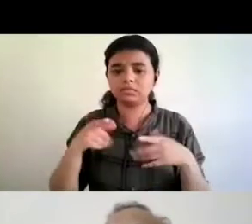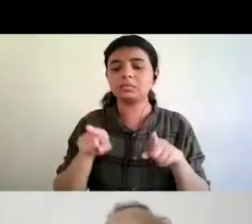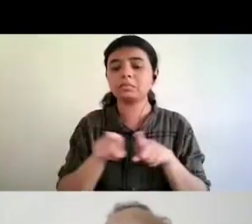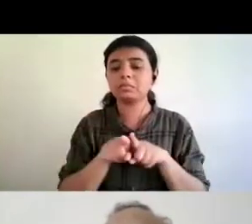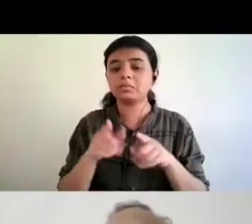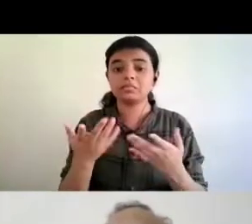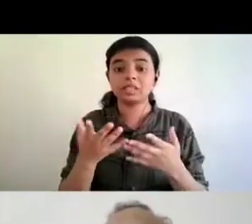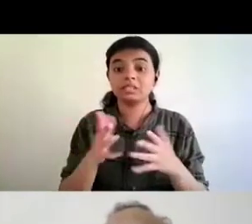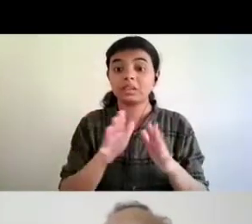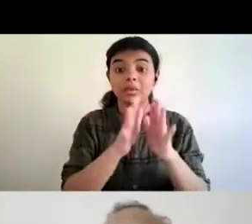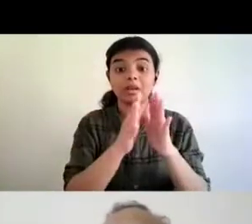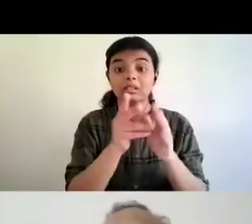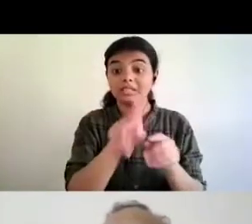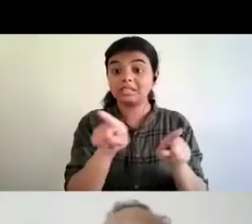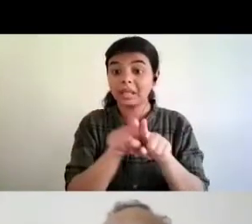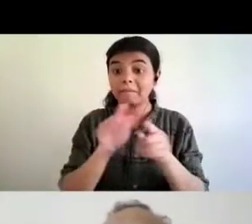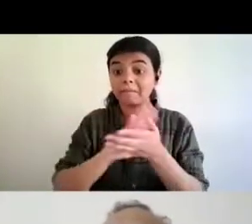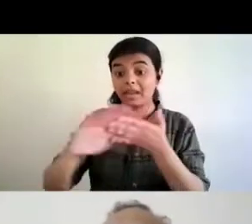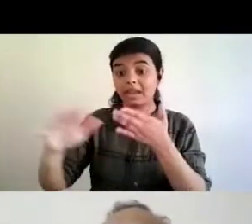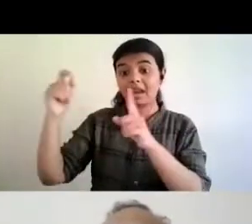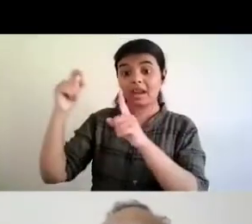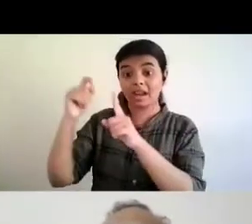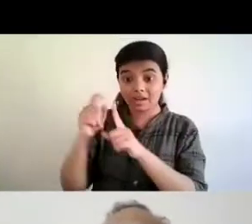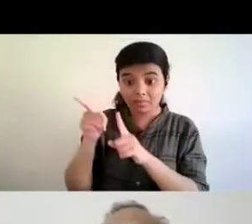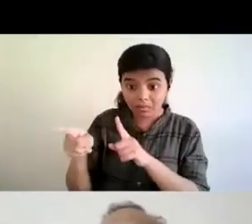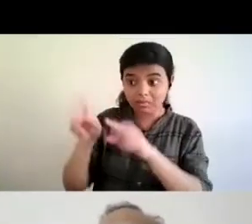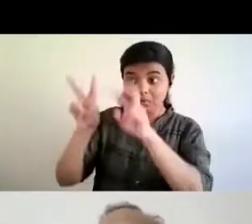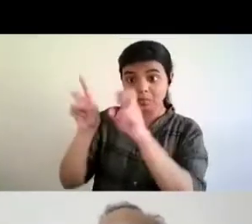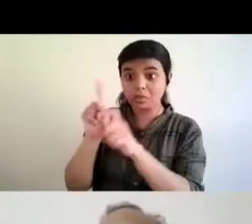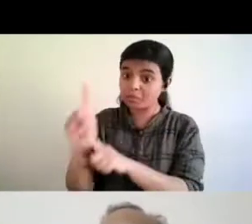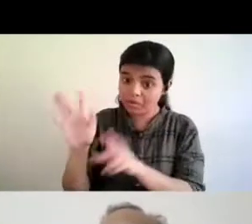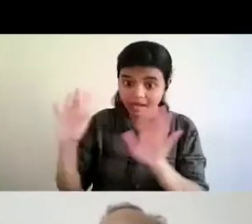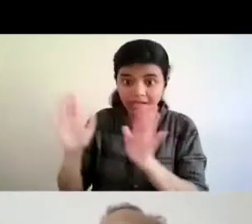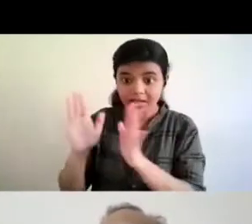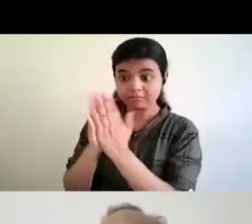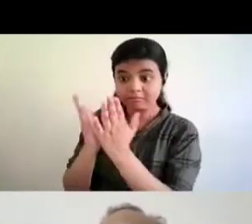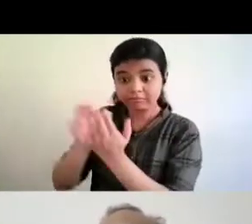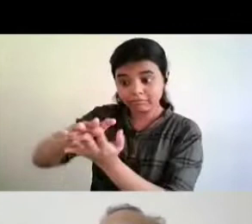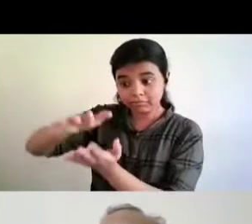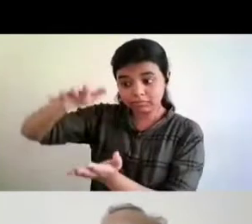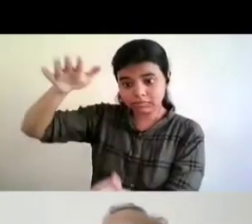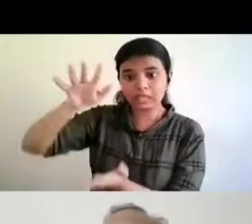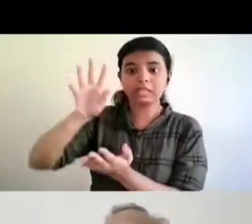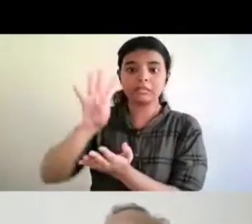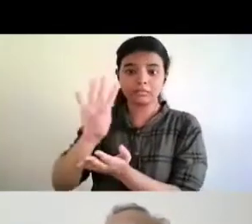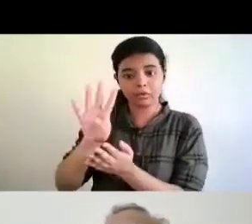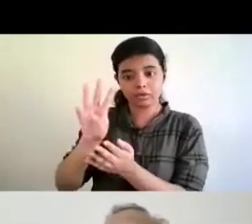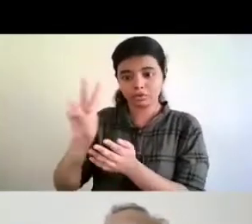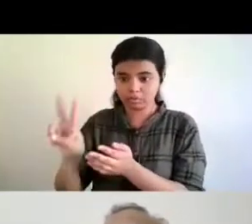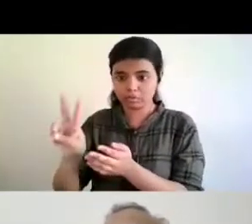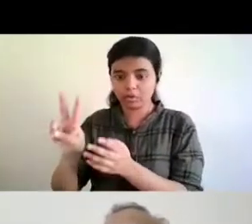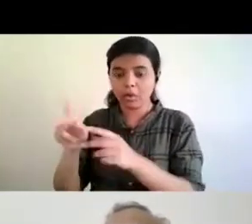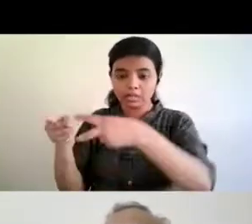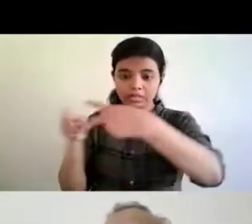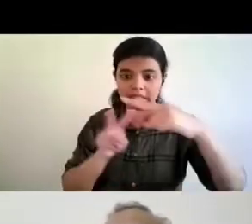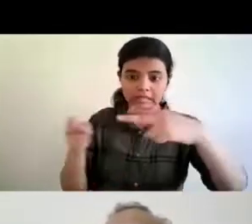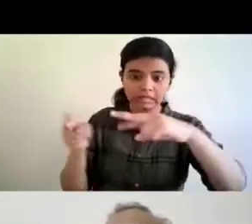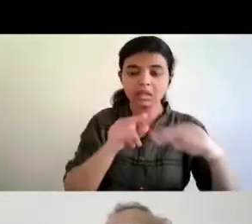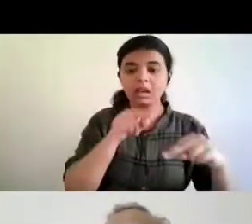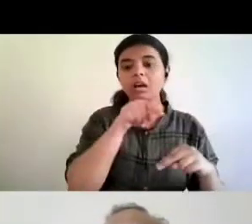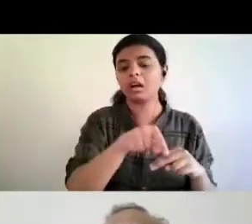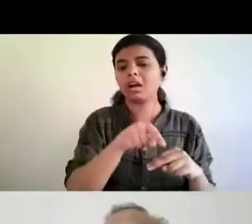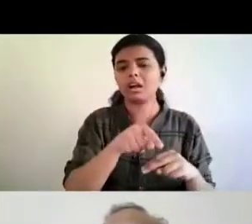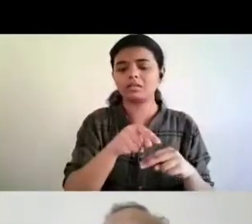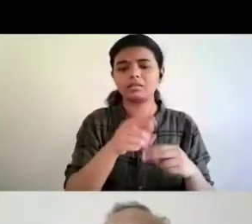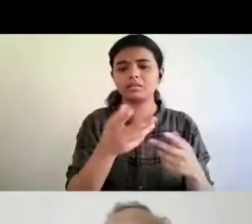42 times just for one title and this was happening because the copyright law is a regional law and